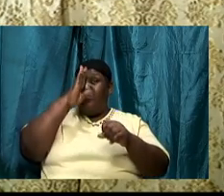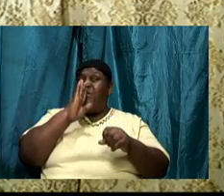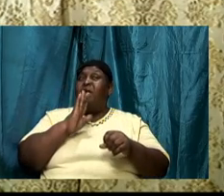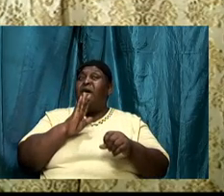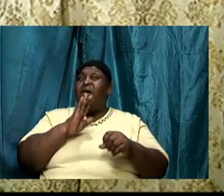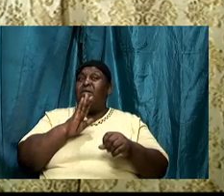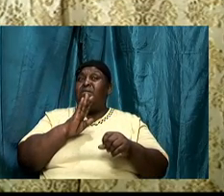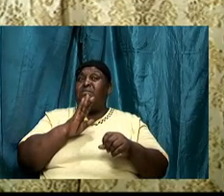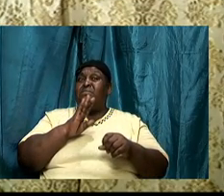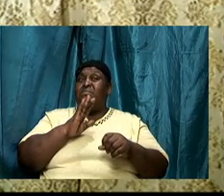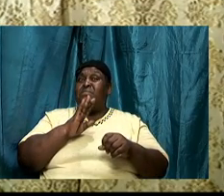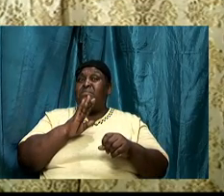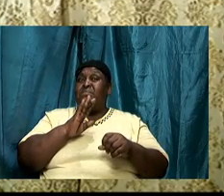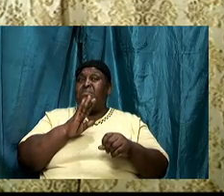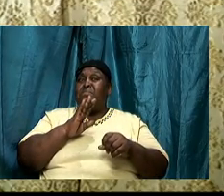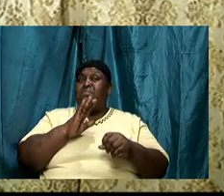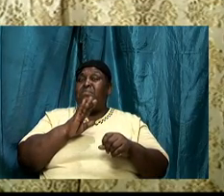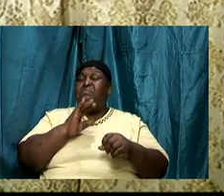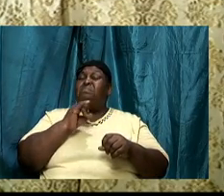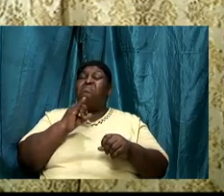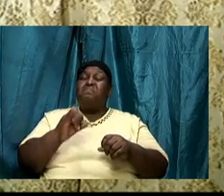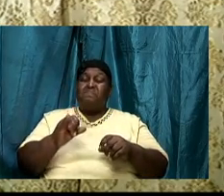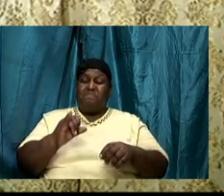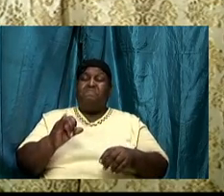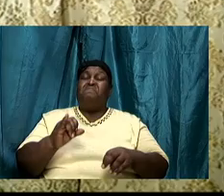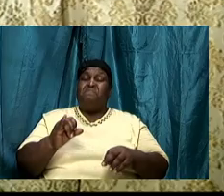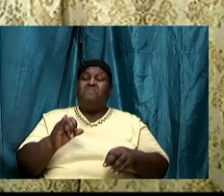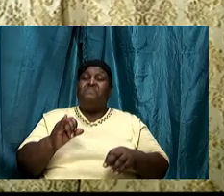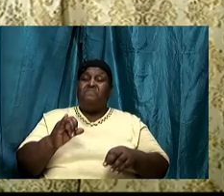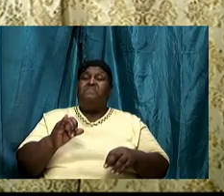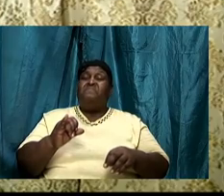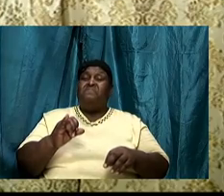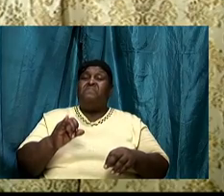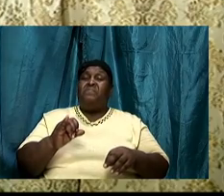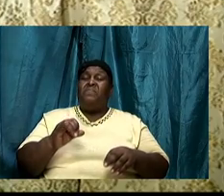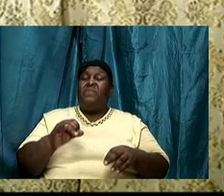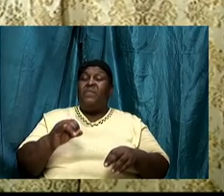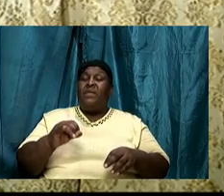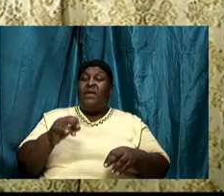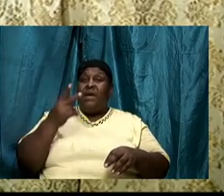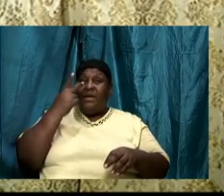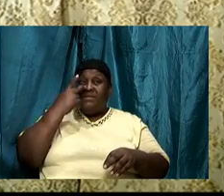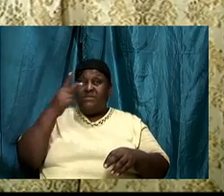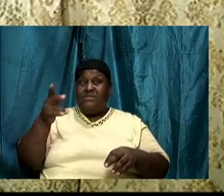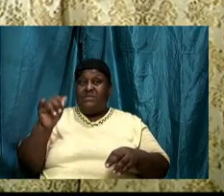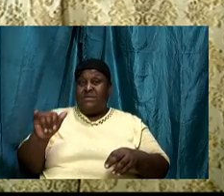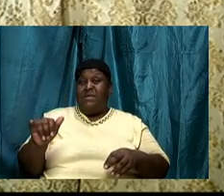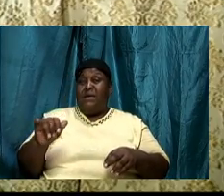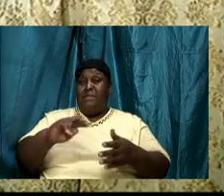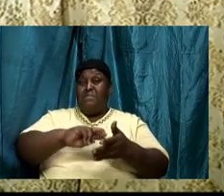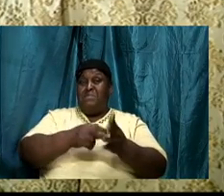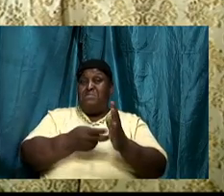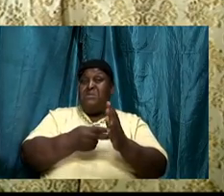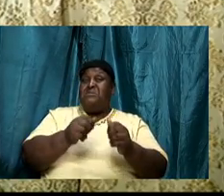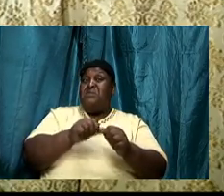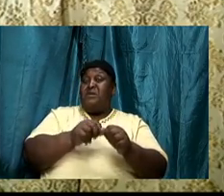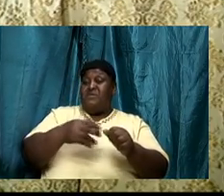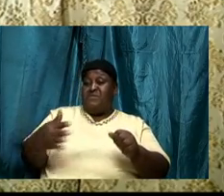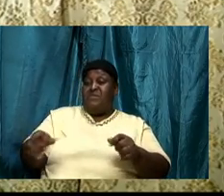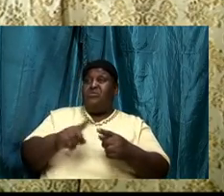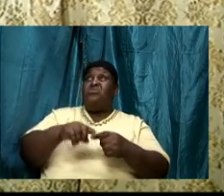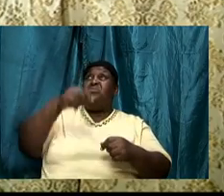God actually is. And we are seeing that it means everything to Him